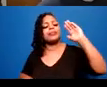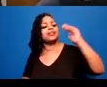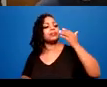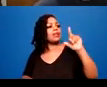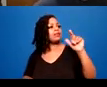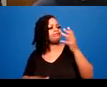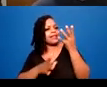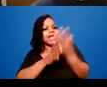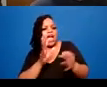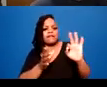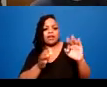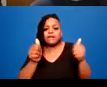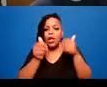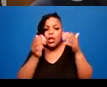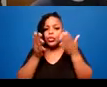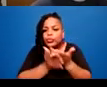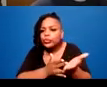invasive questions,